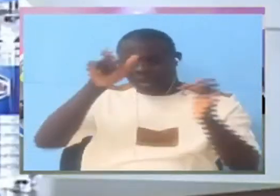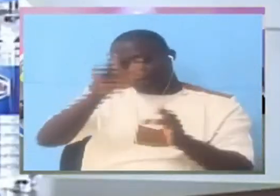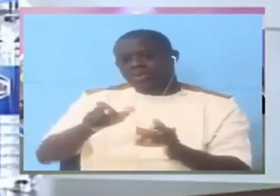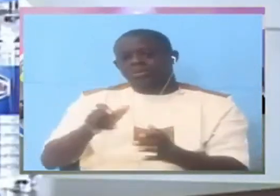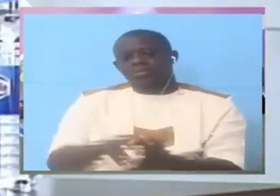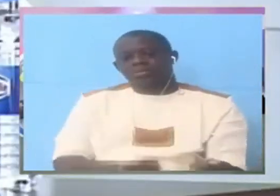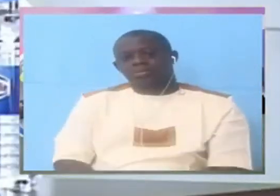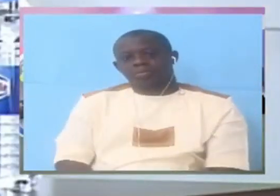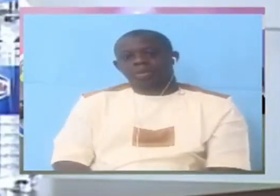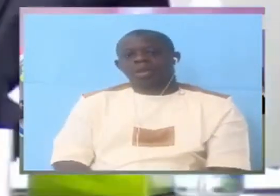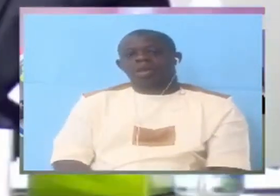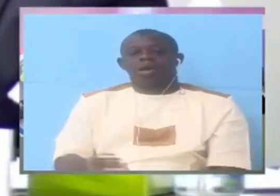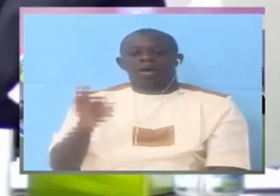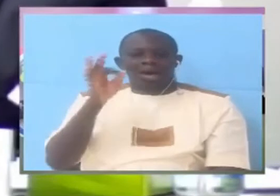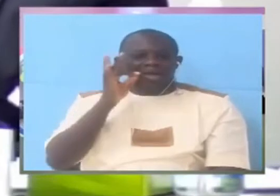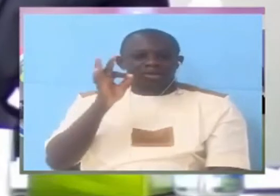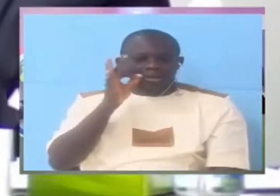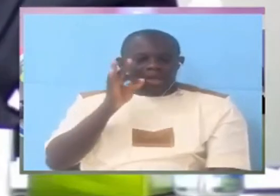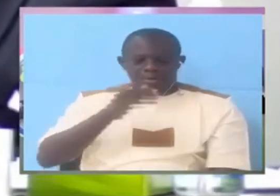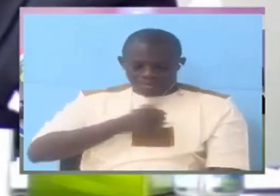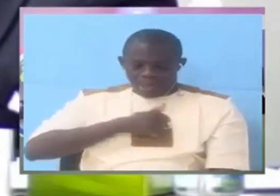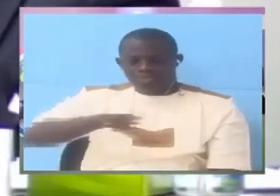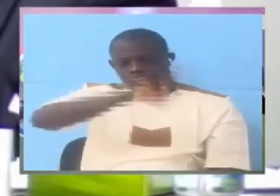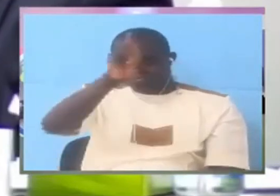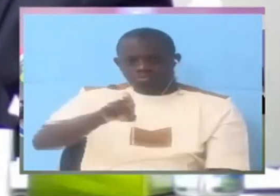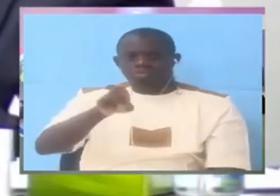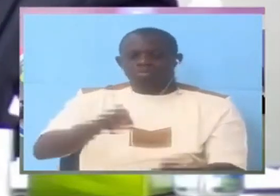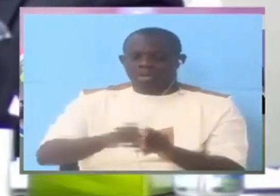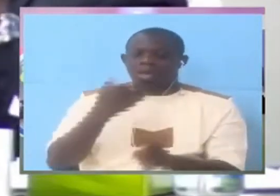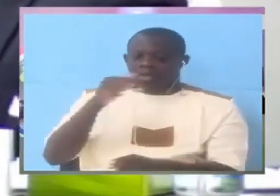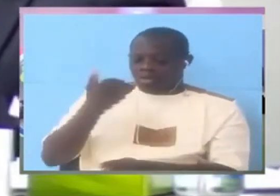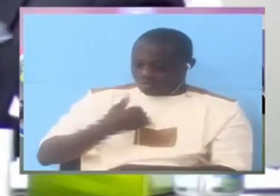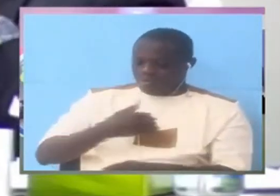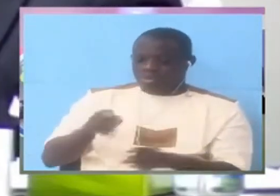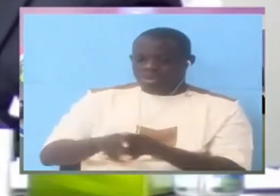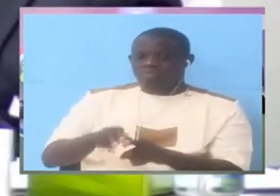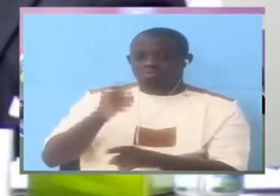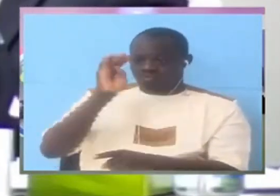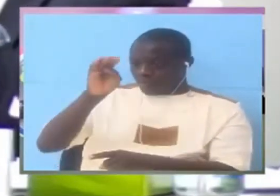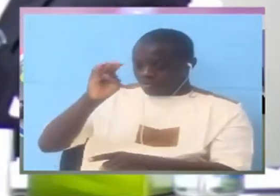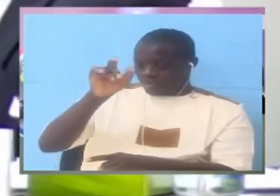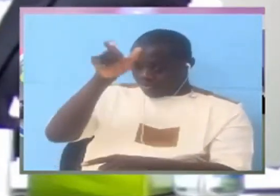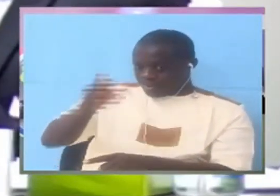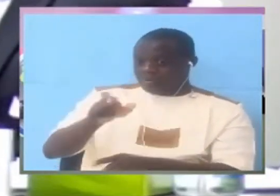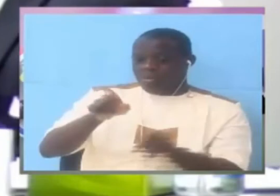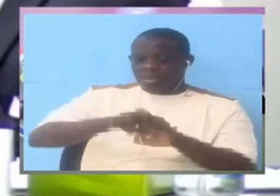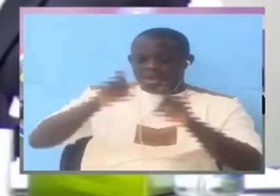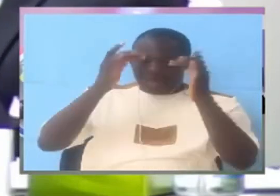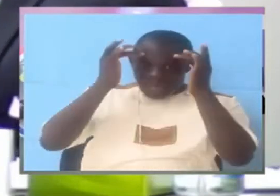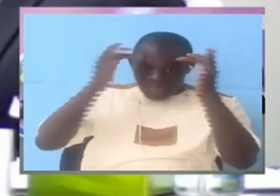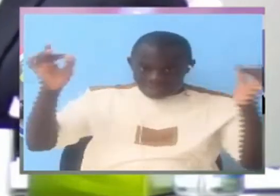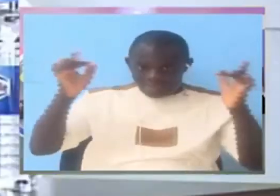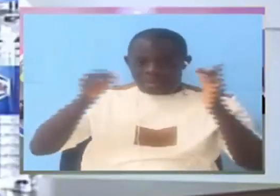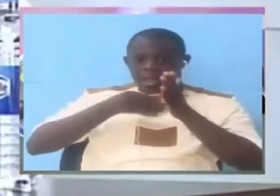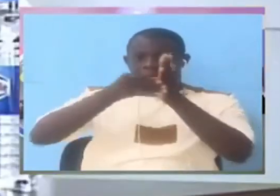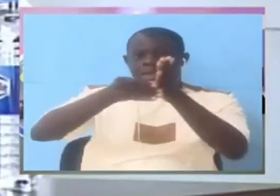No answer my question Wasn't he regarded as the leading expert For investigations In